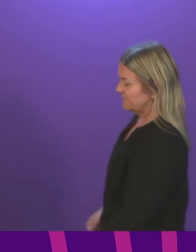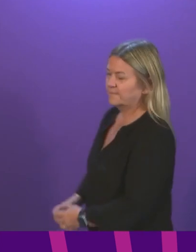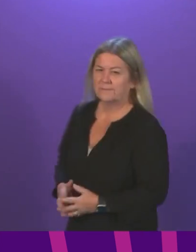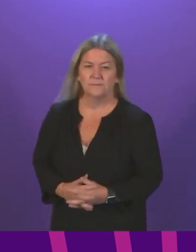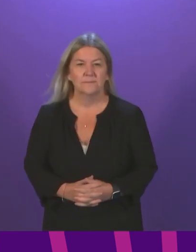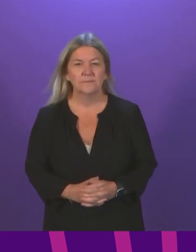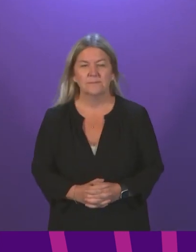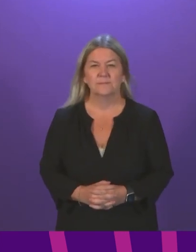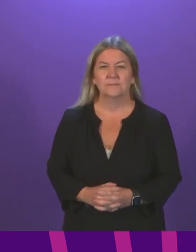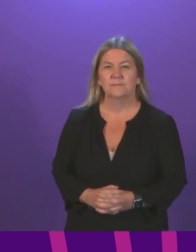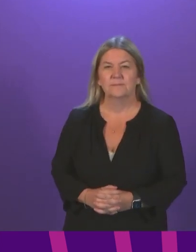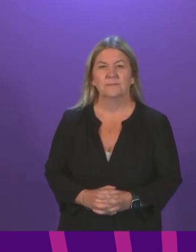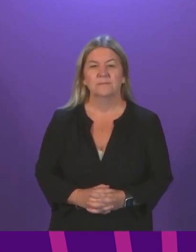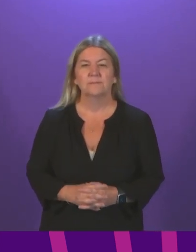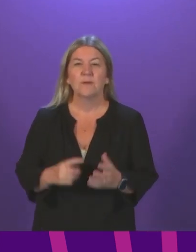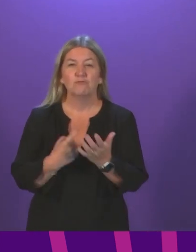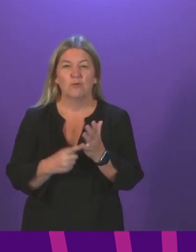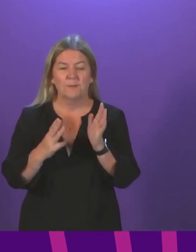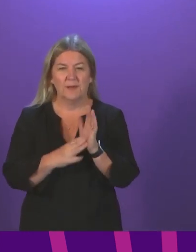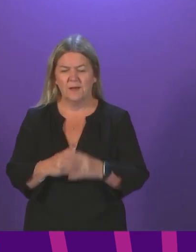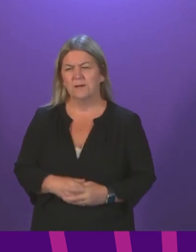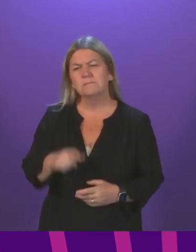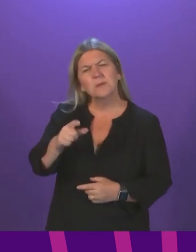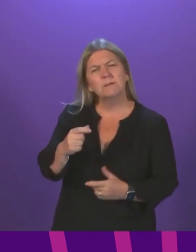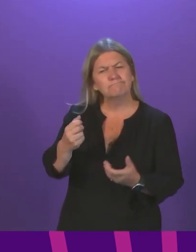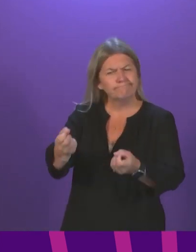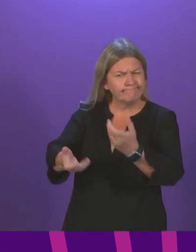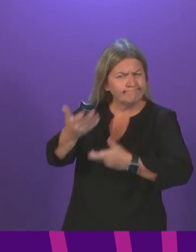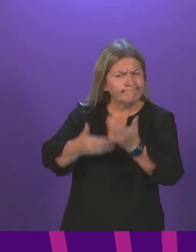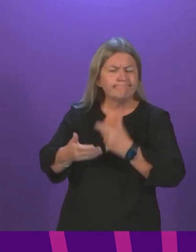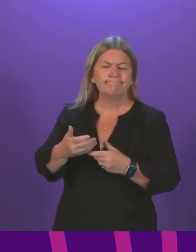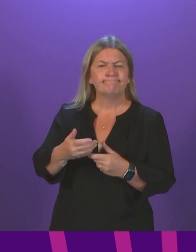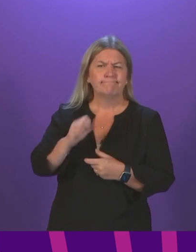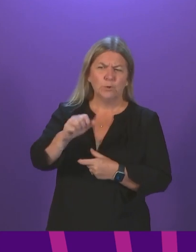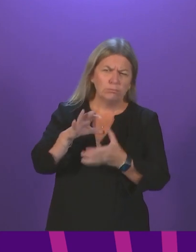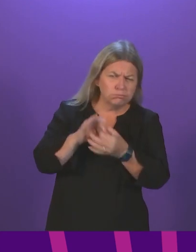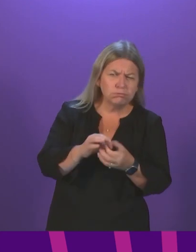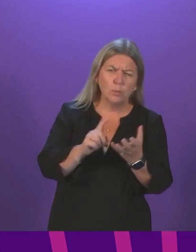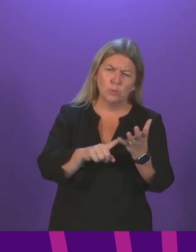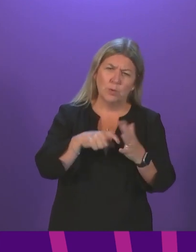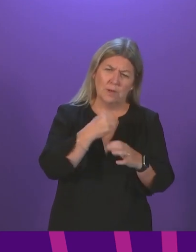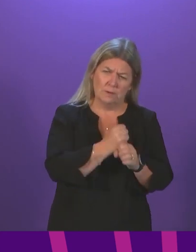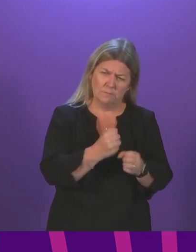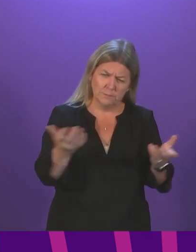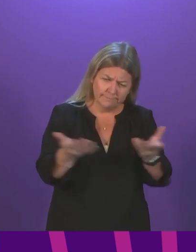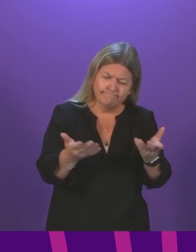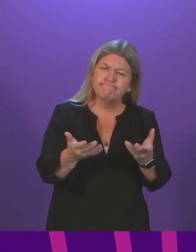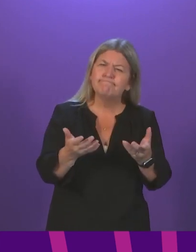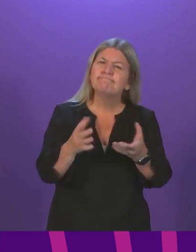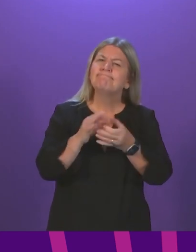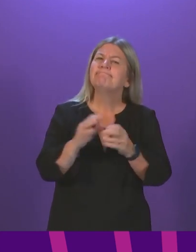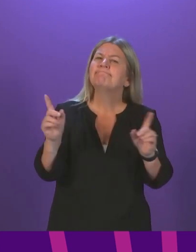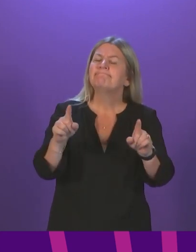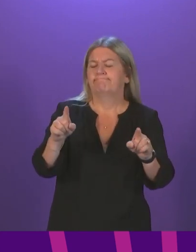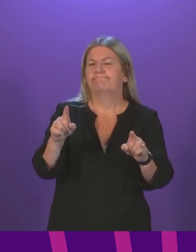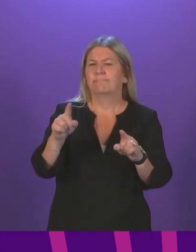Can the First Minister provide an update on the Scottish Government's latest engagement with the UK Government regarding international travel restrictions? First